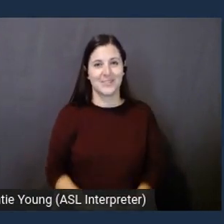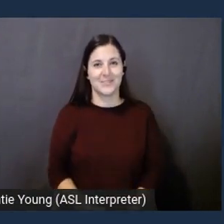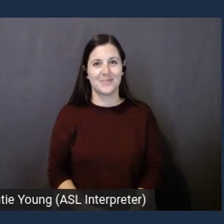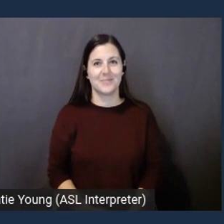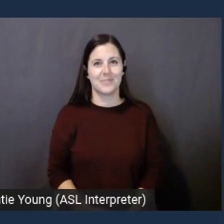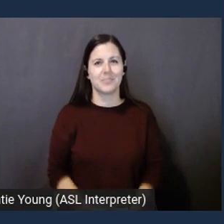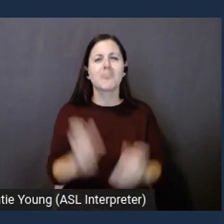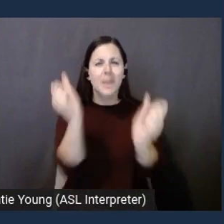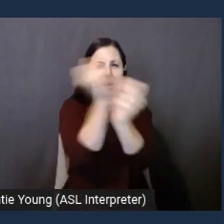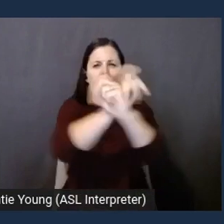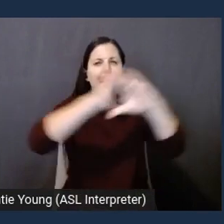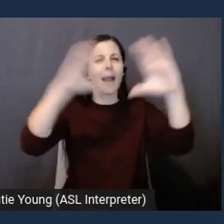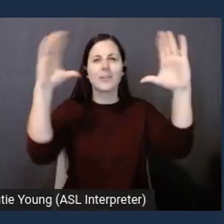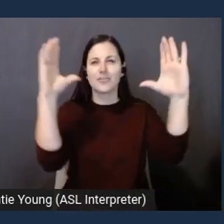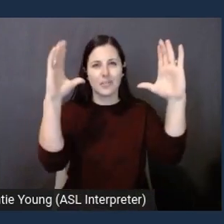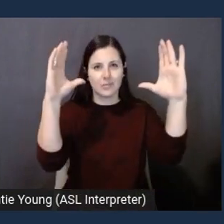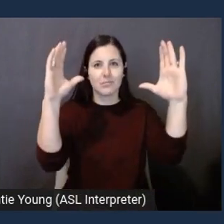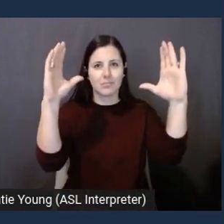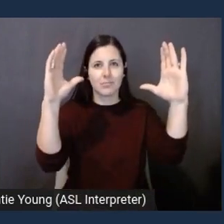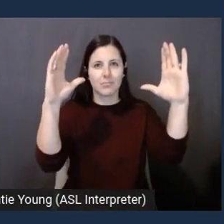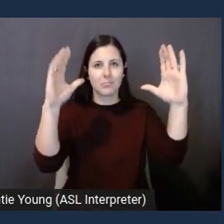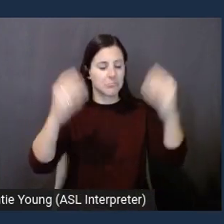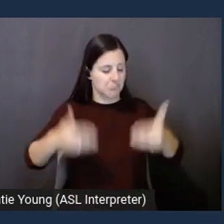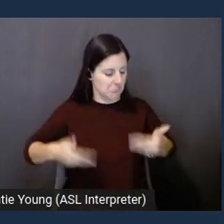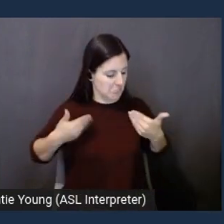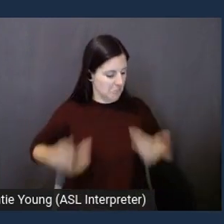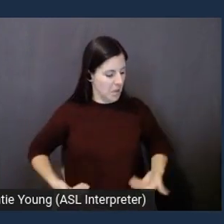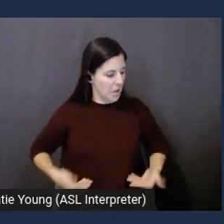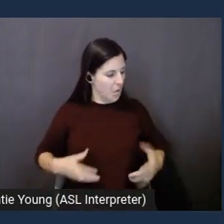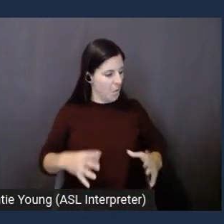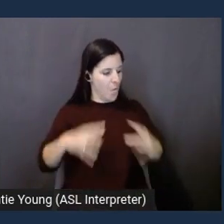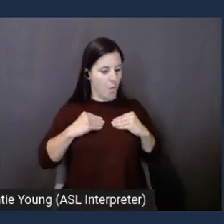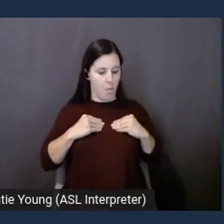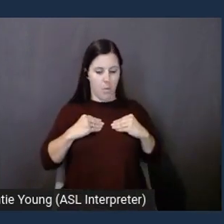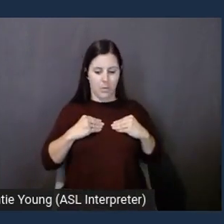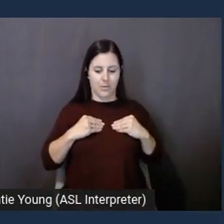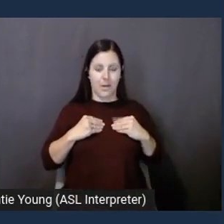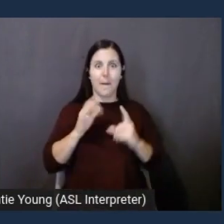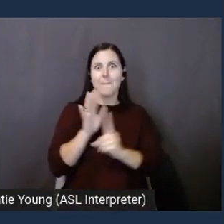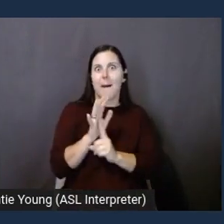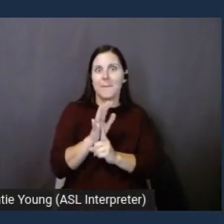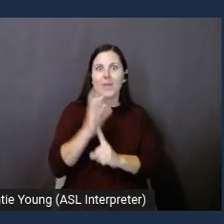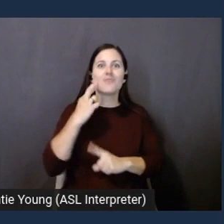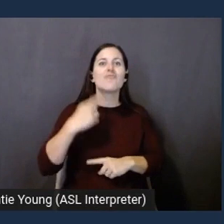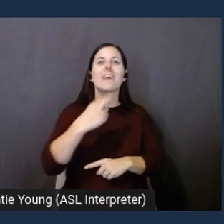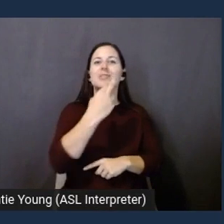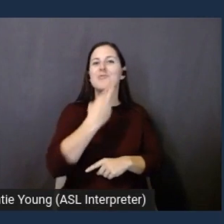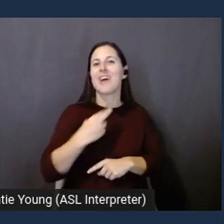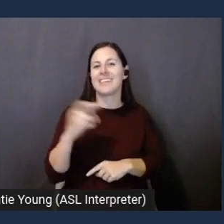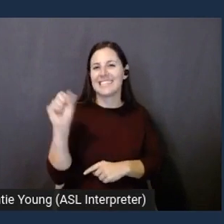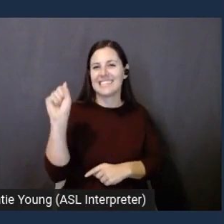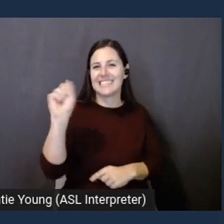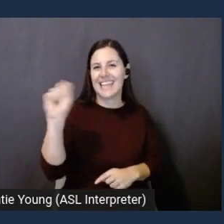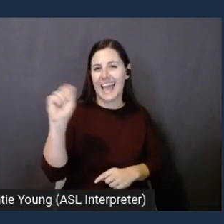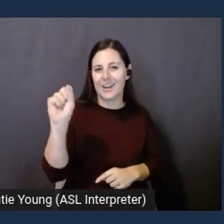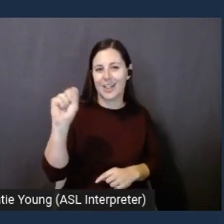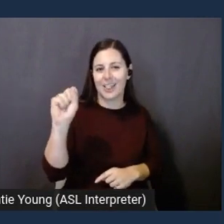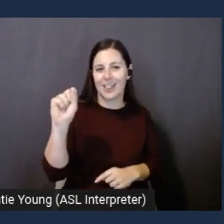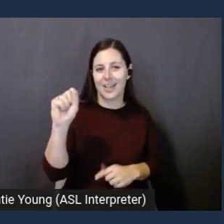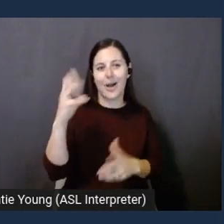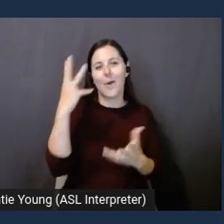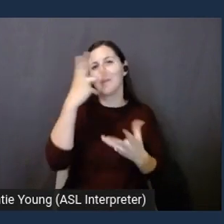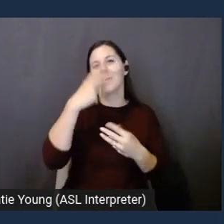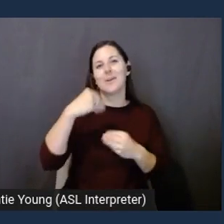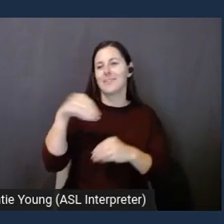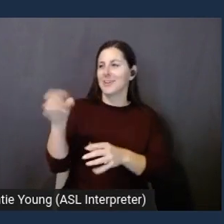Imagine that I am an owner of a popular restaurant in Seattle. Look at that lovely space needle.